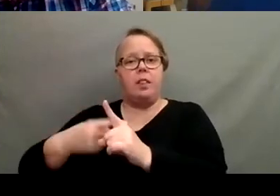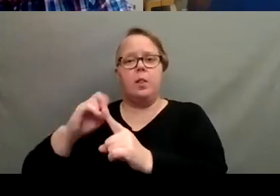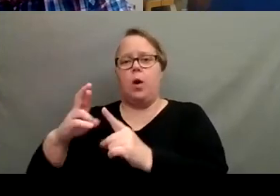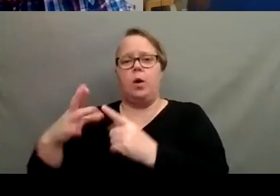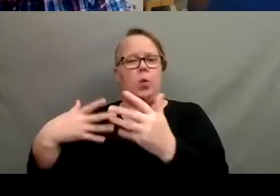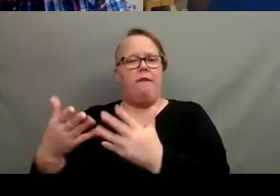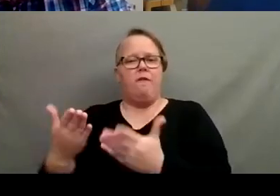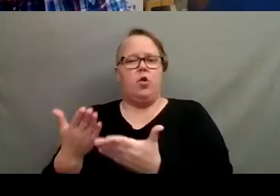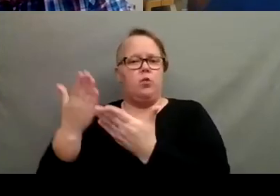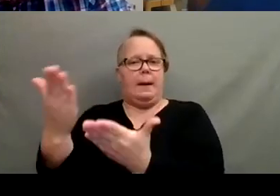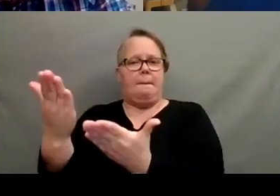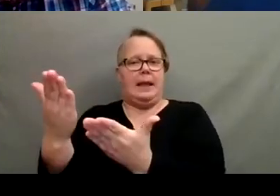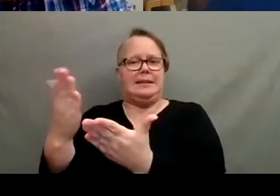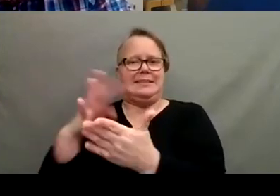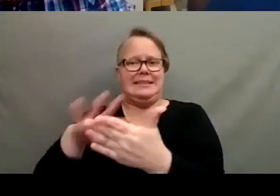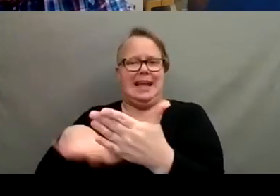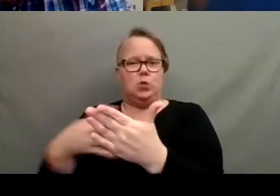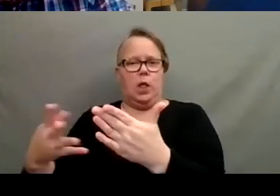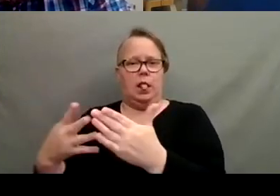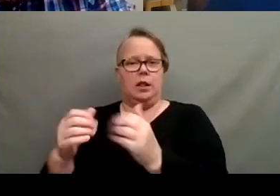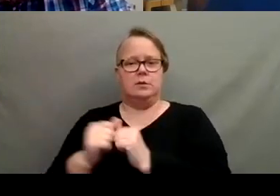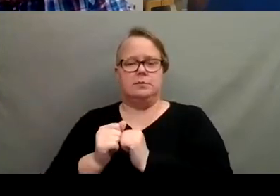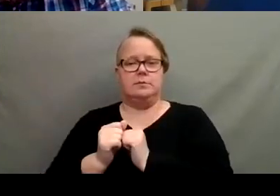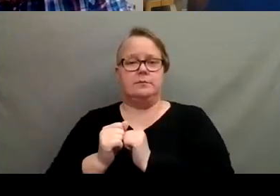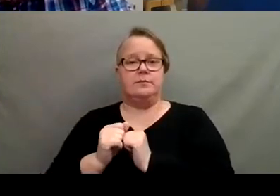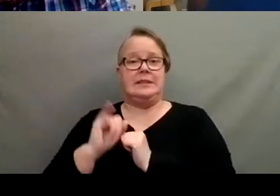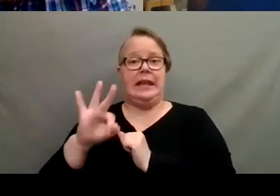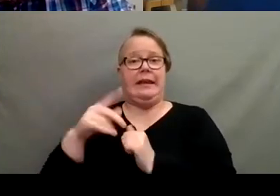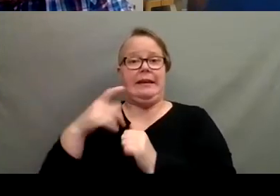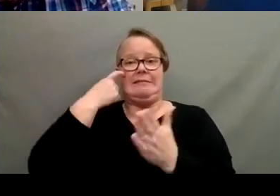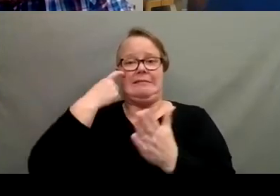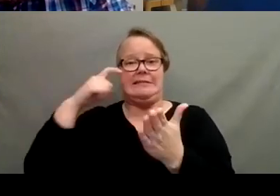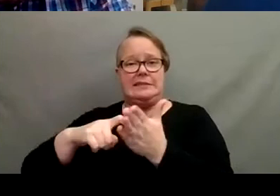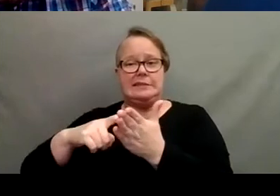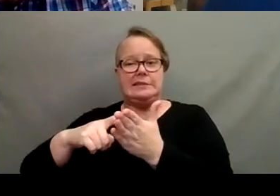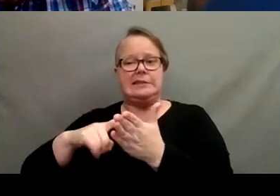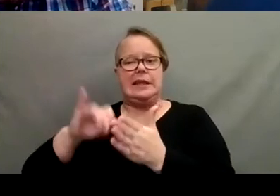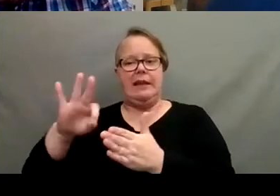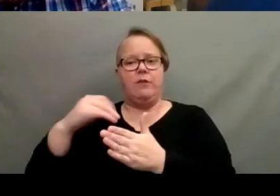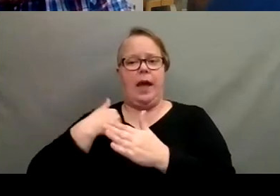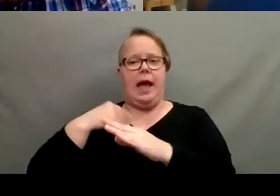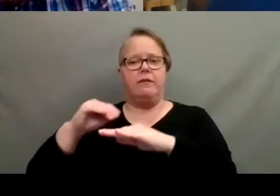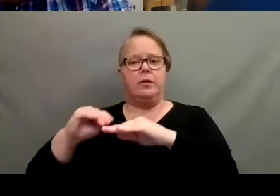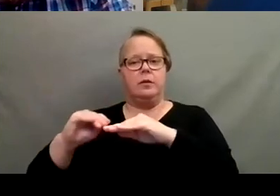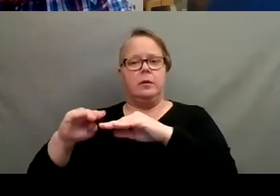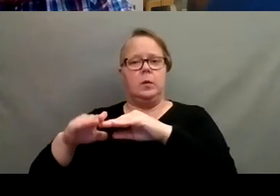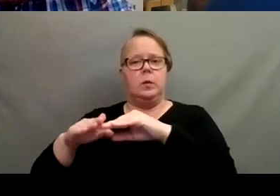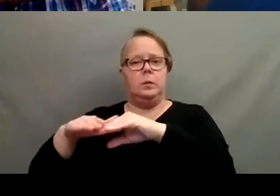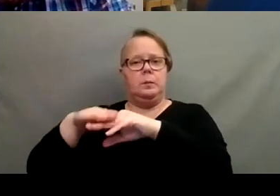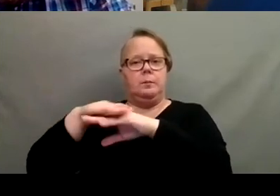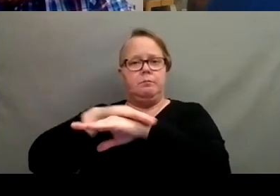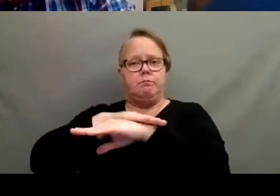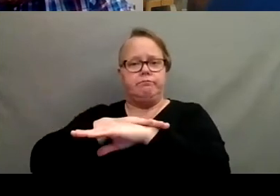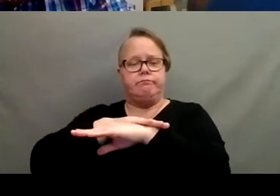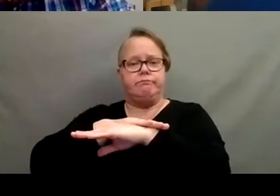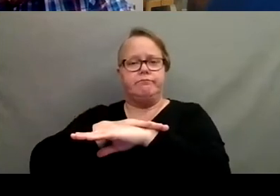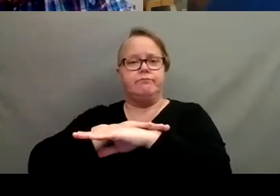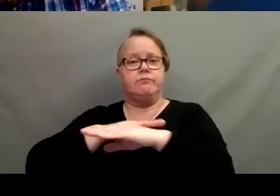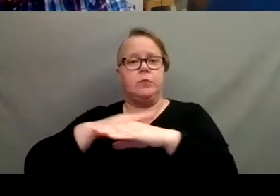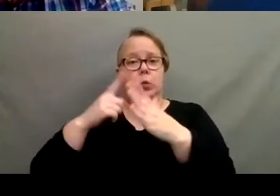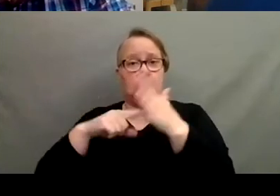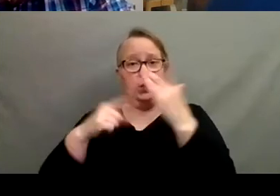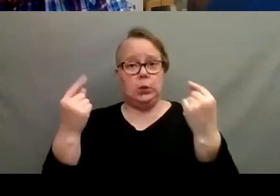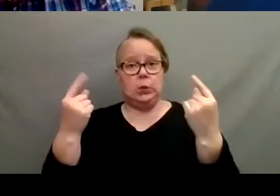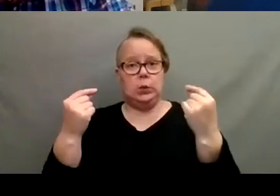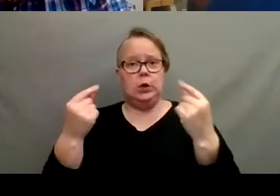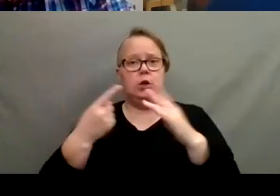they recommend schedule. If you do notice that if you have that buildup happening, basically what you want to do is start to